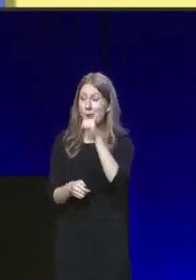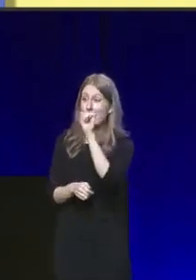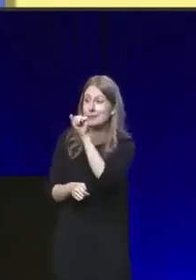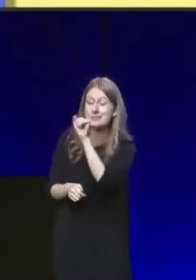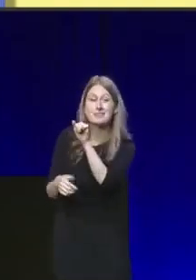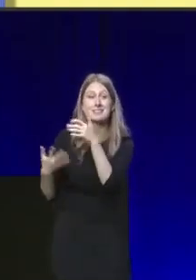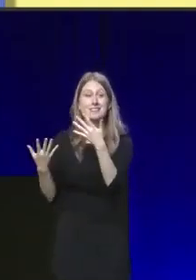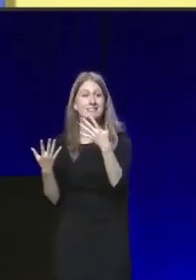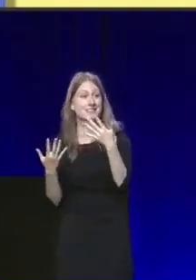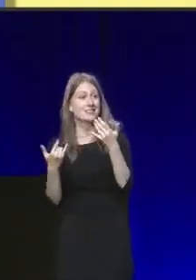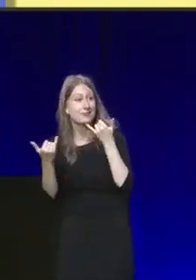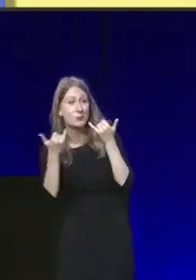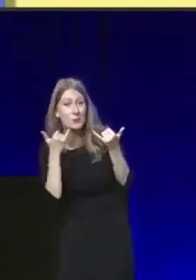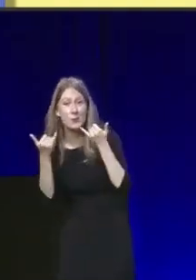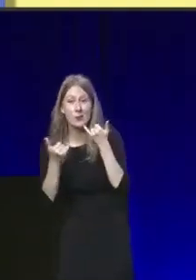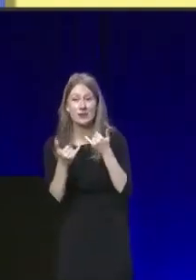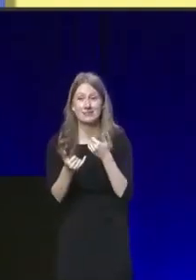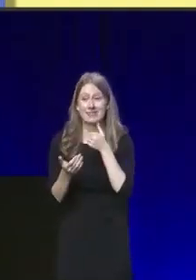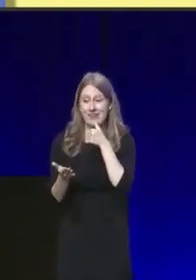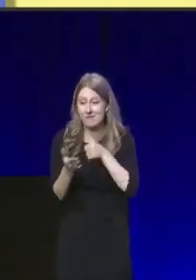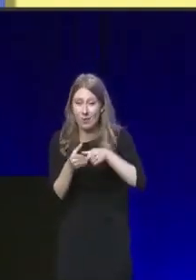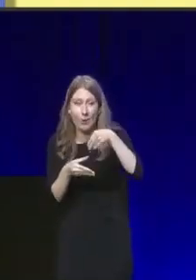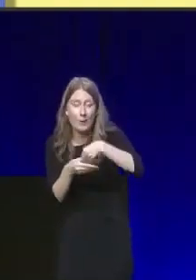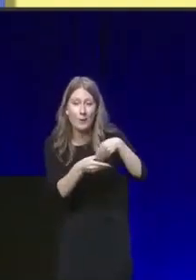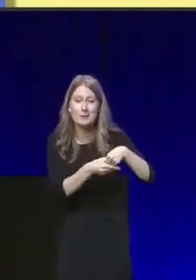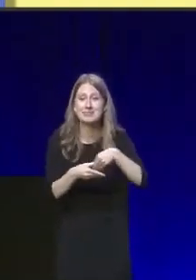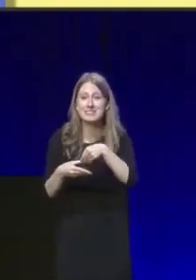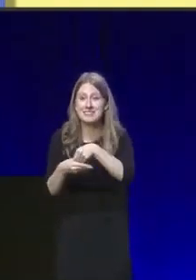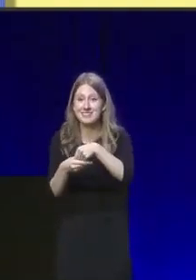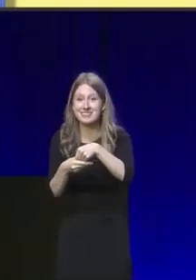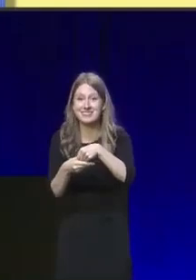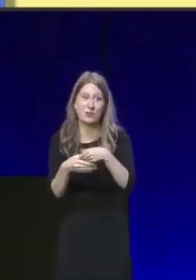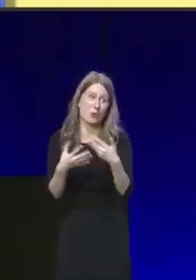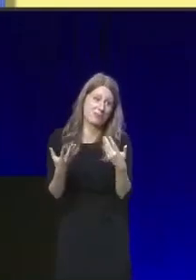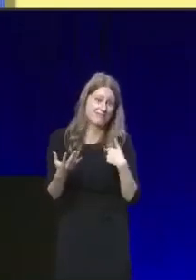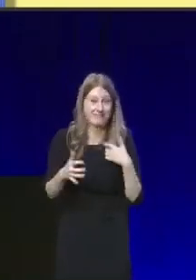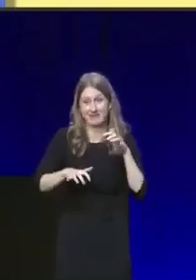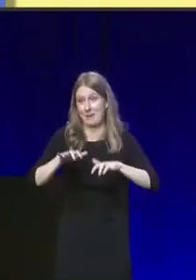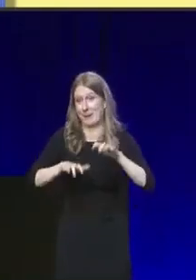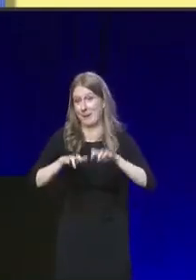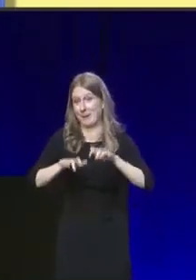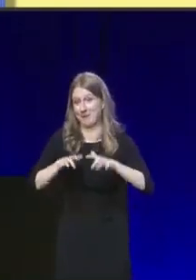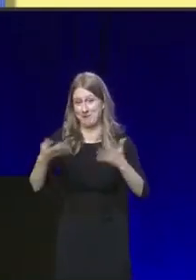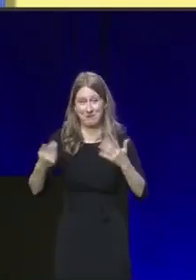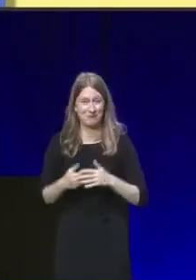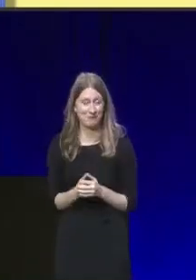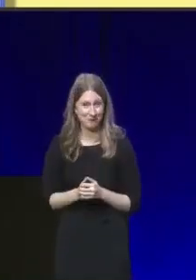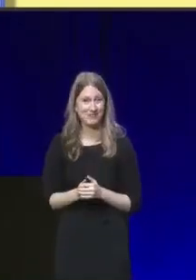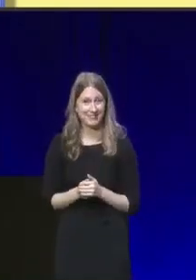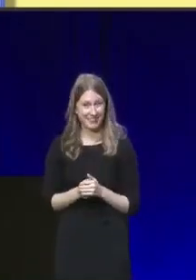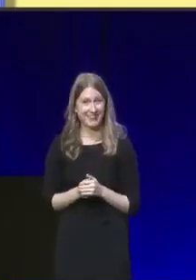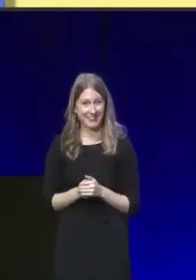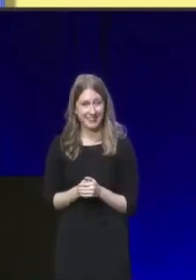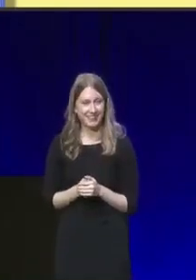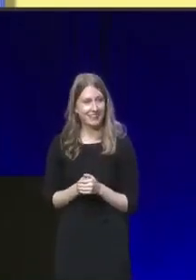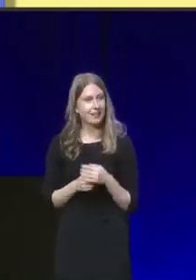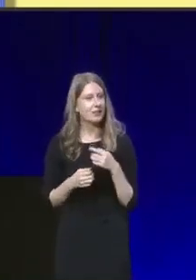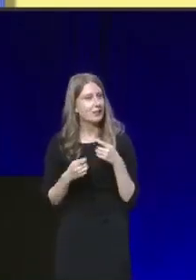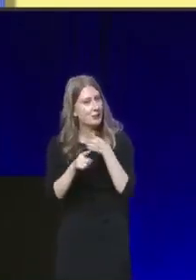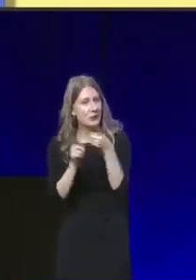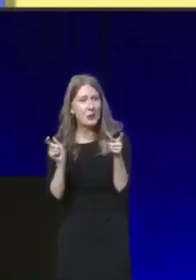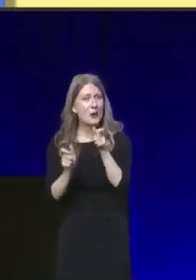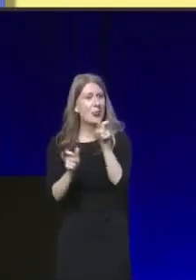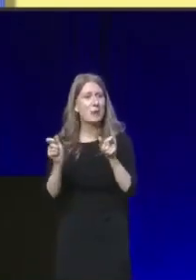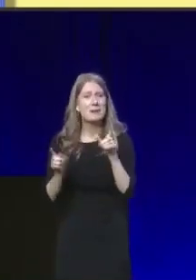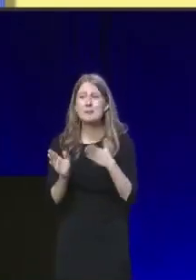the calls, stuff the envelopes. Nowadays, click the keyboards. The people who innocently turn